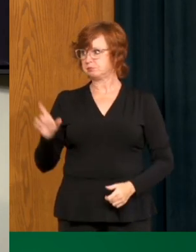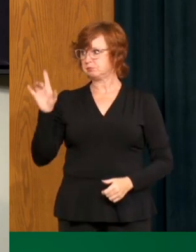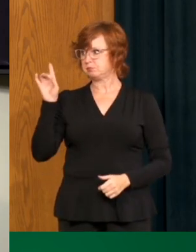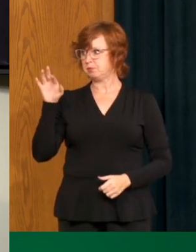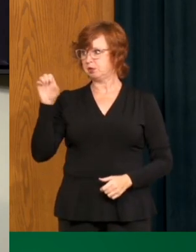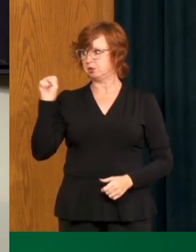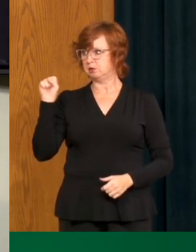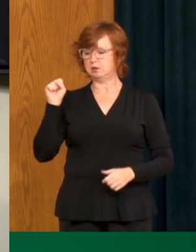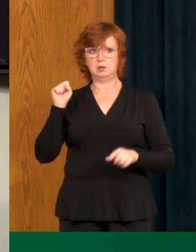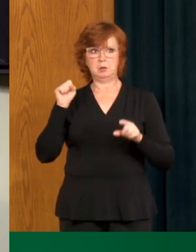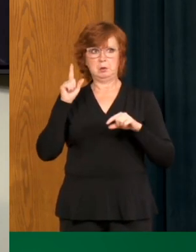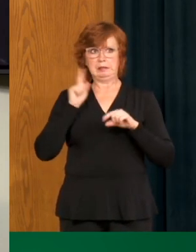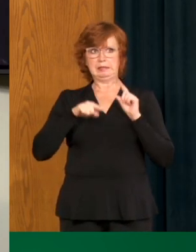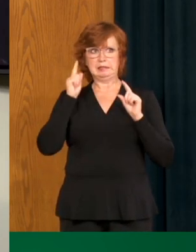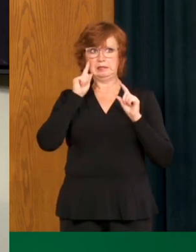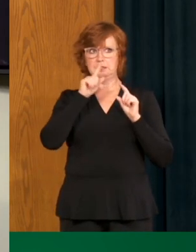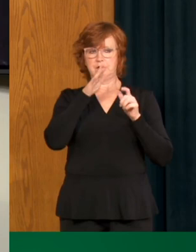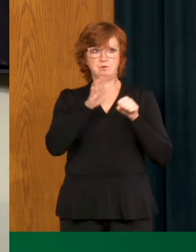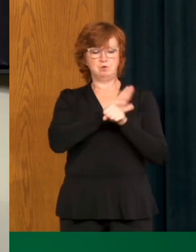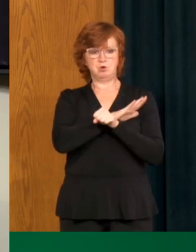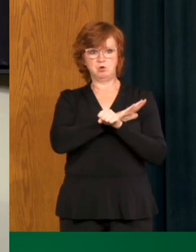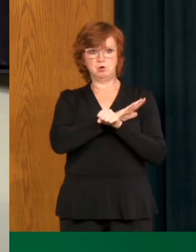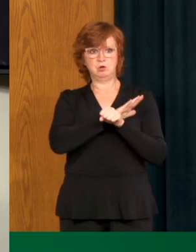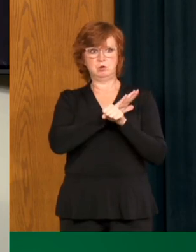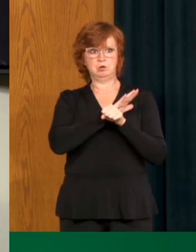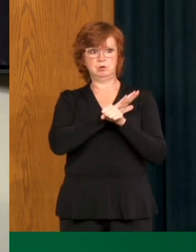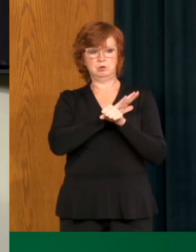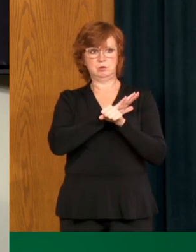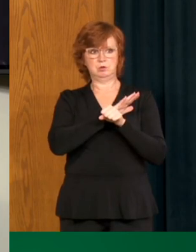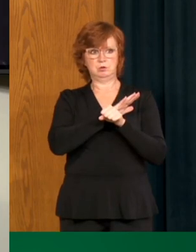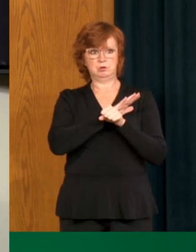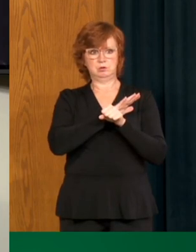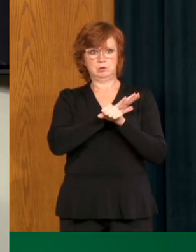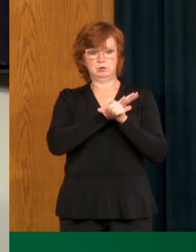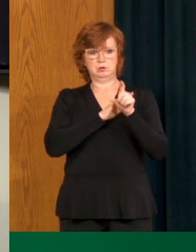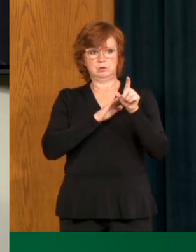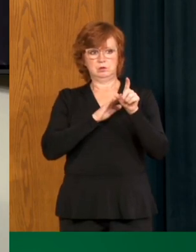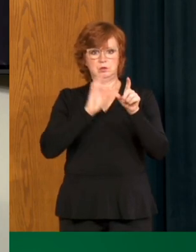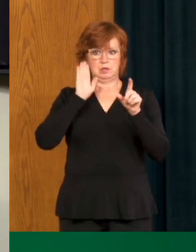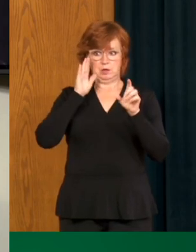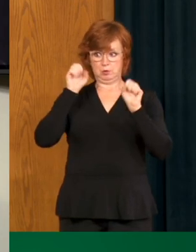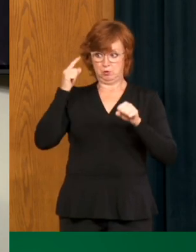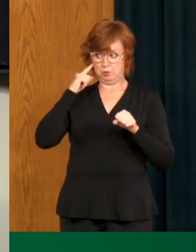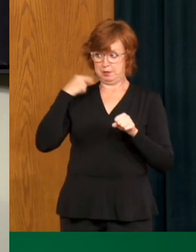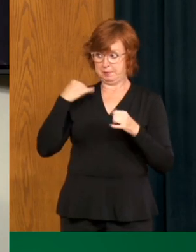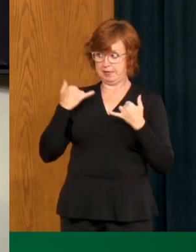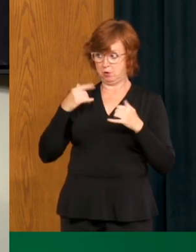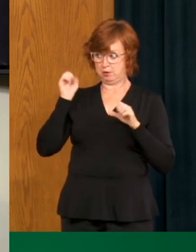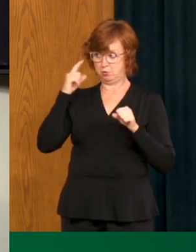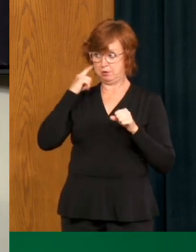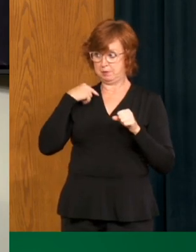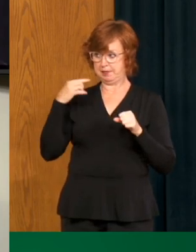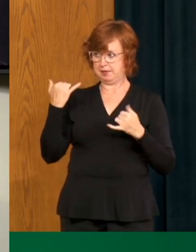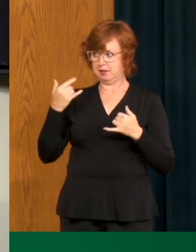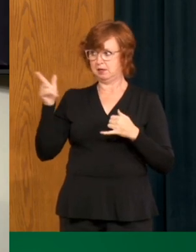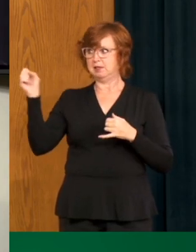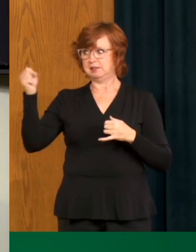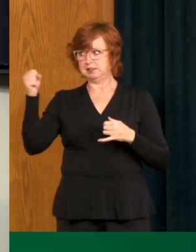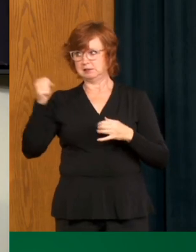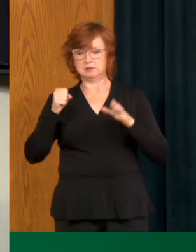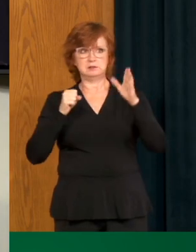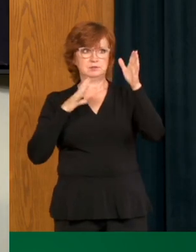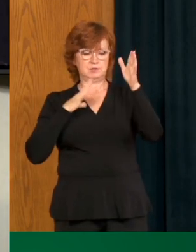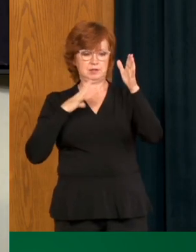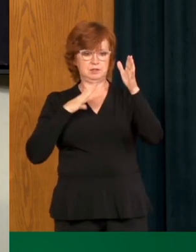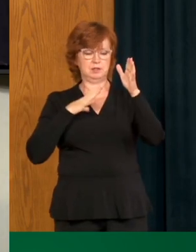Dr. Shahab, can you hear me now? you hear me now? Yes, we can hear you